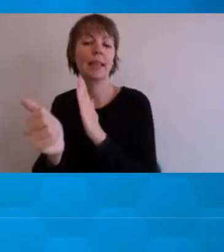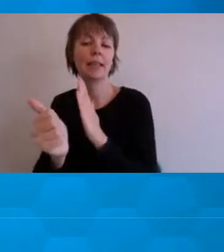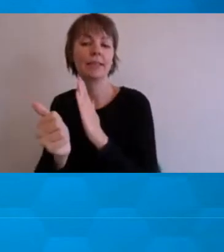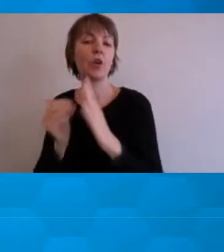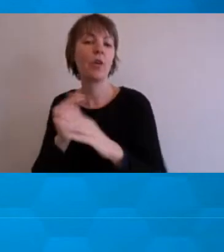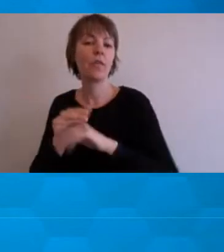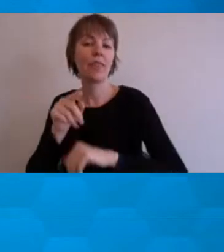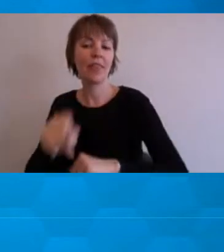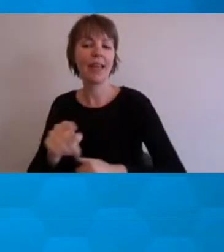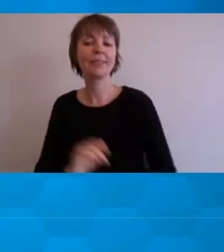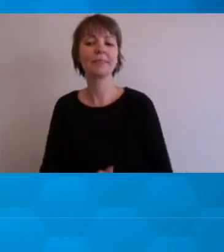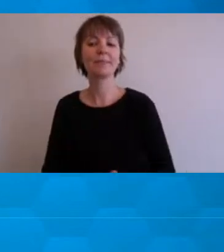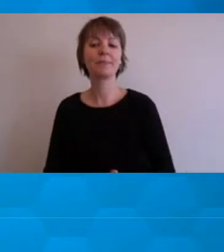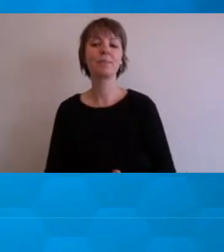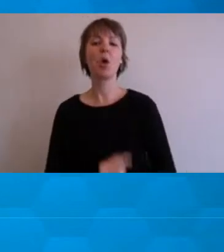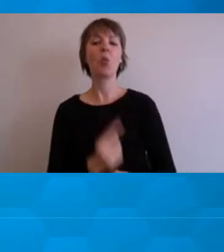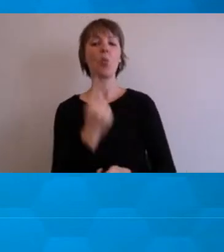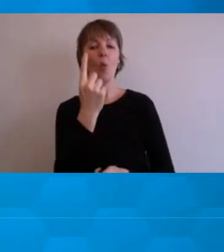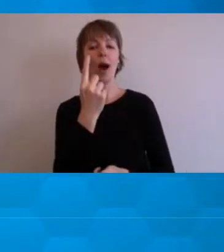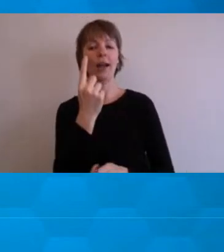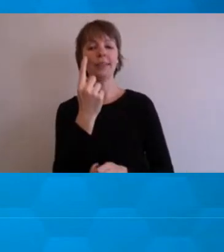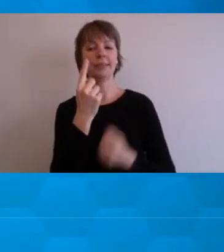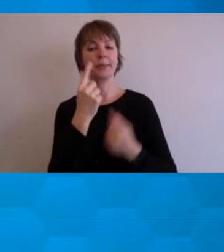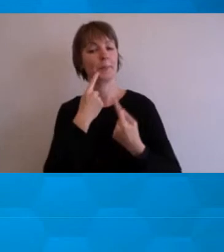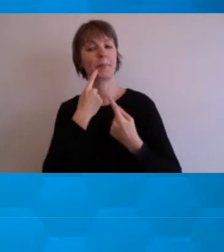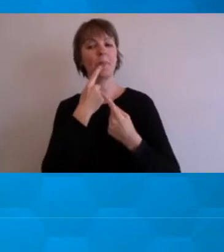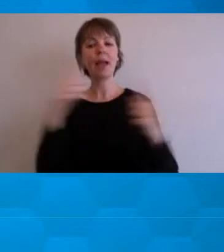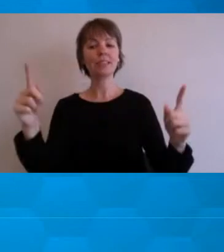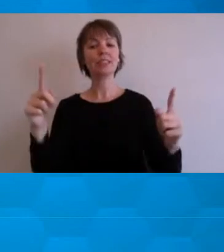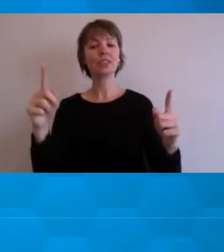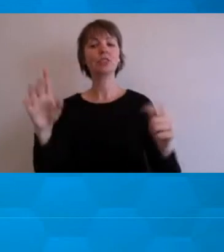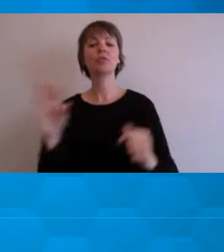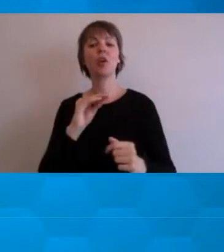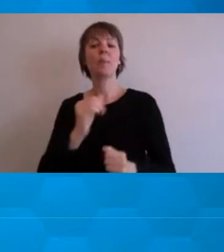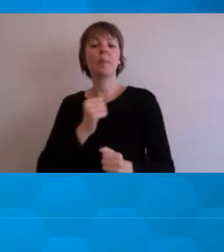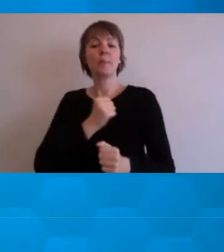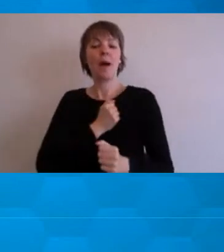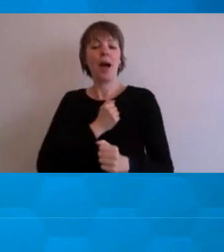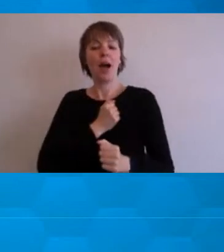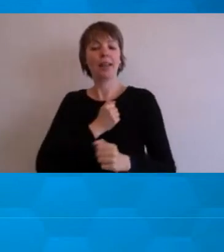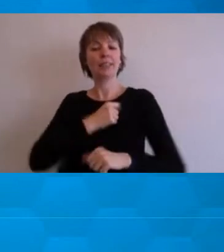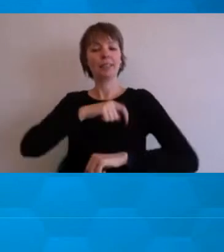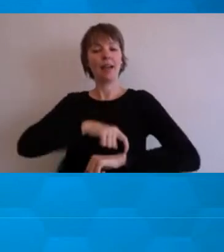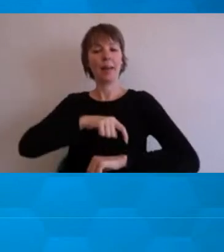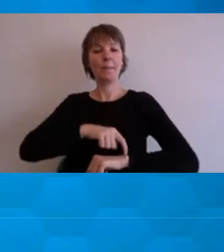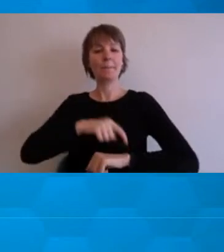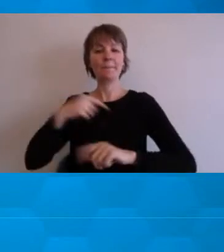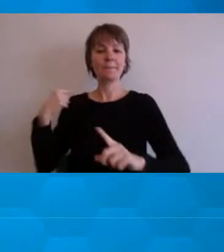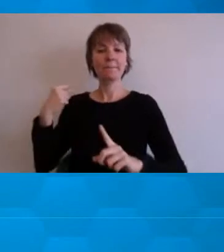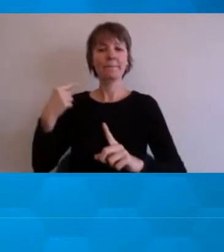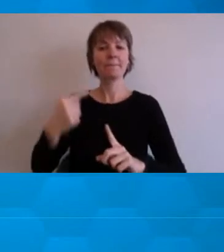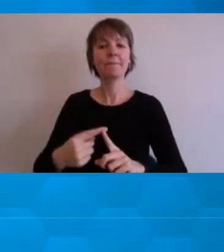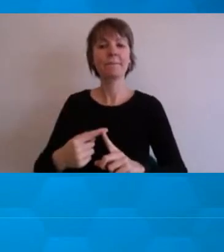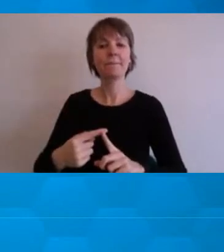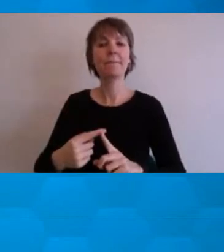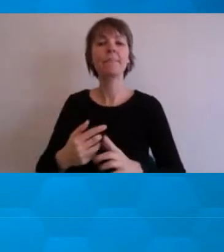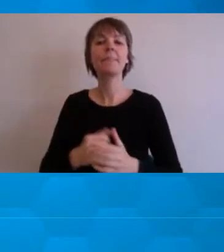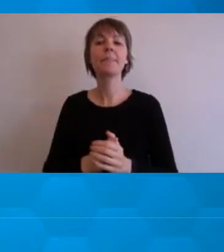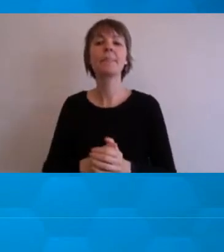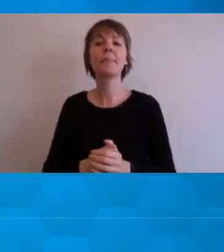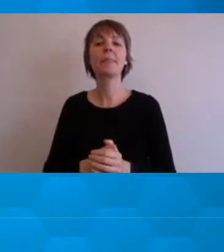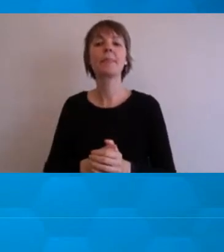single message, if, from my short time, basically,